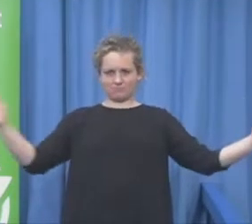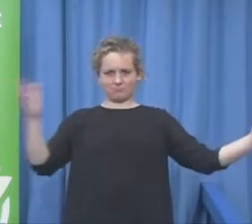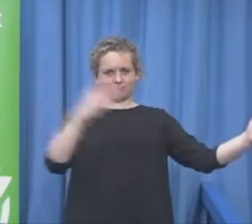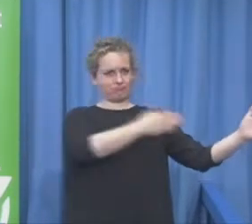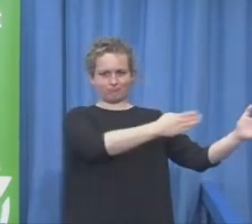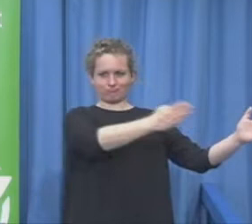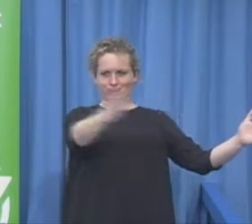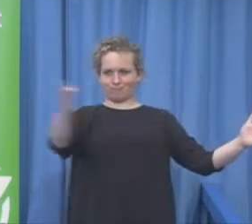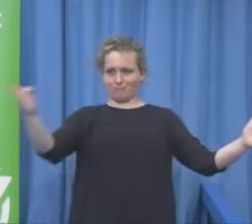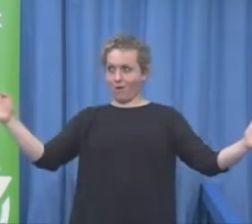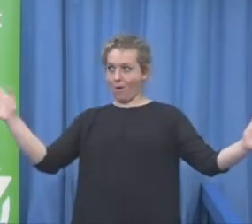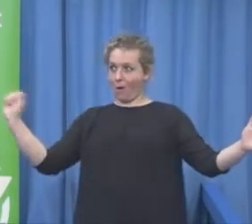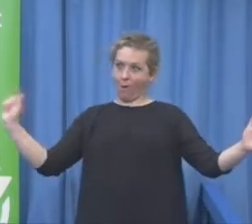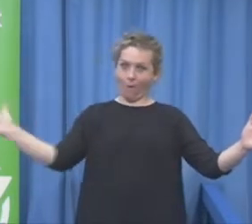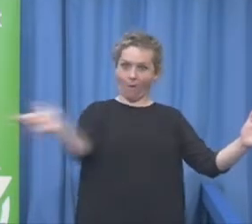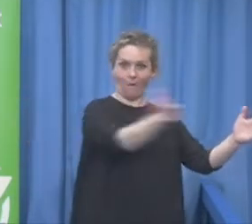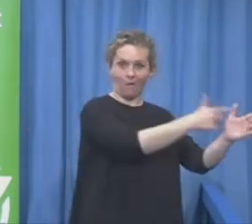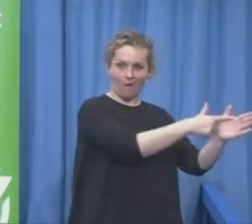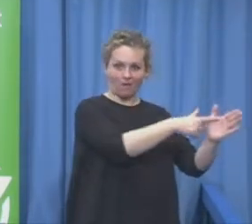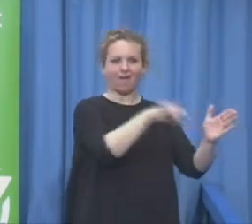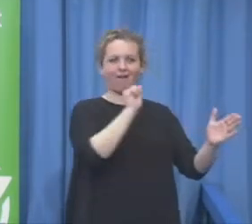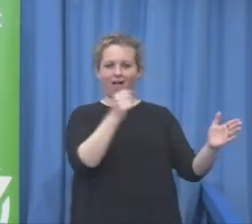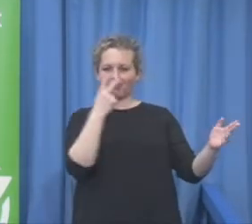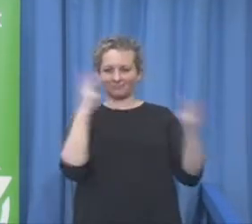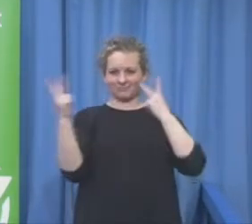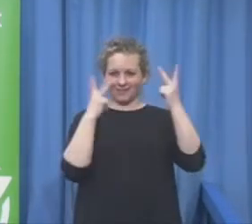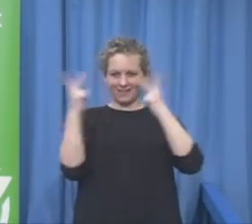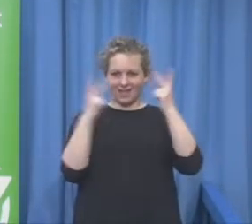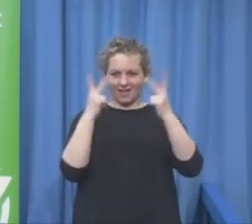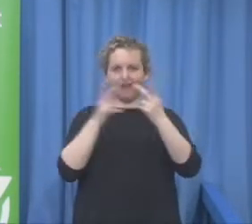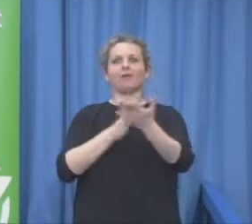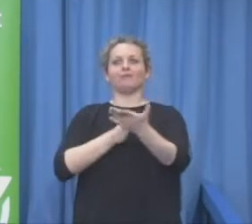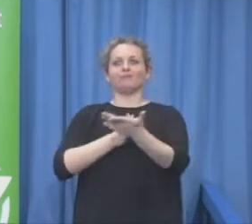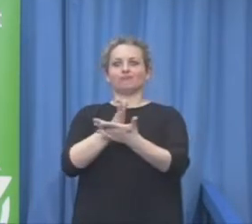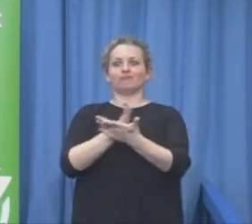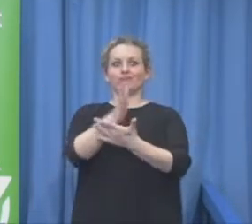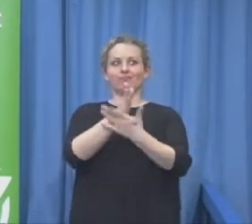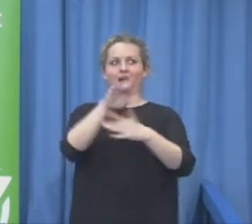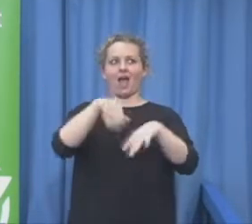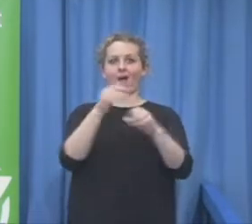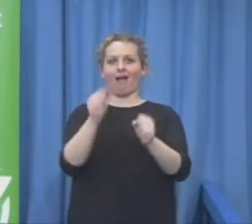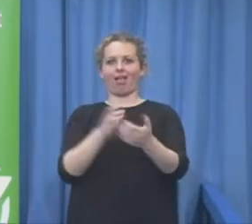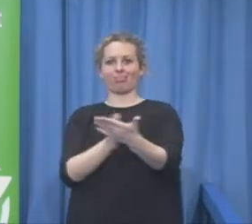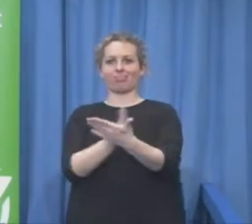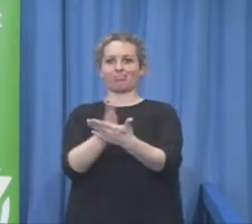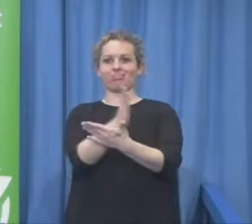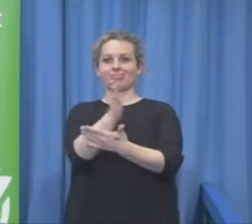one father of disabled son. Thank you very much.